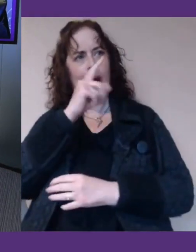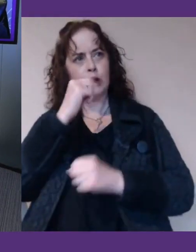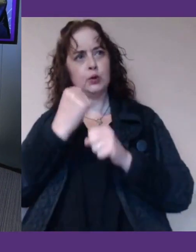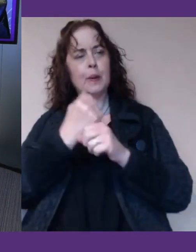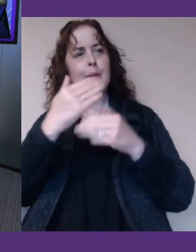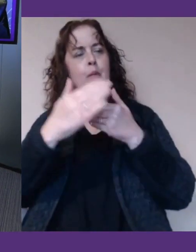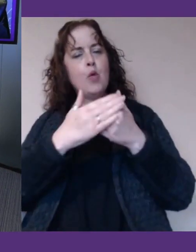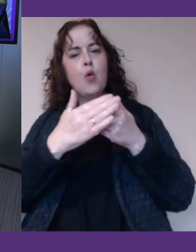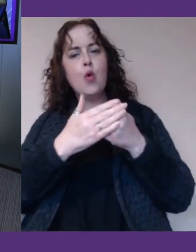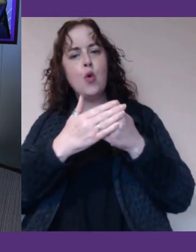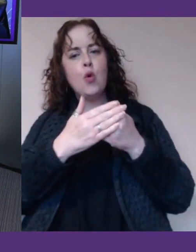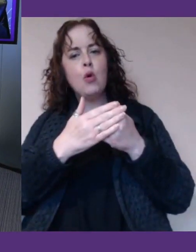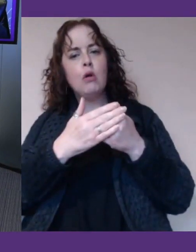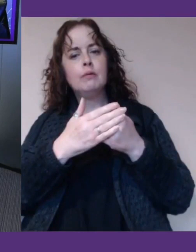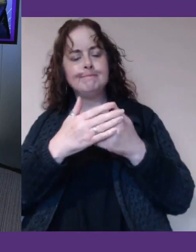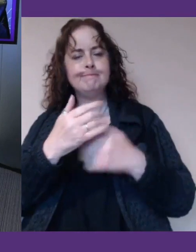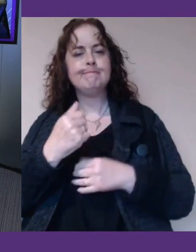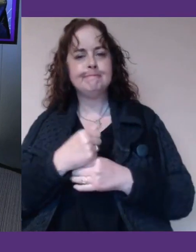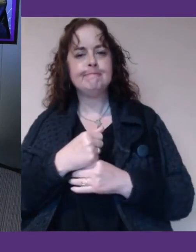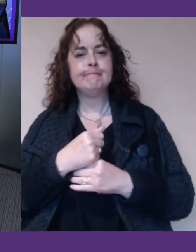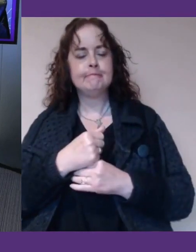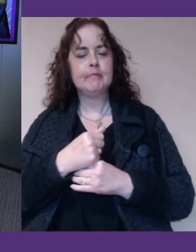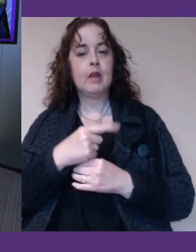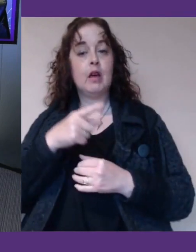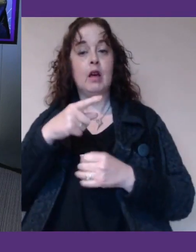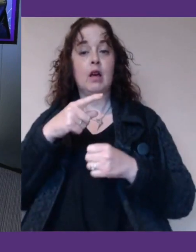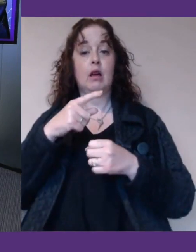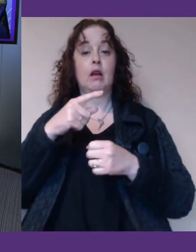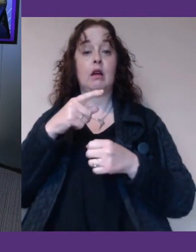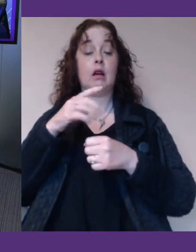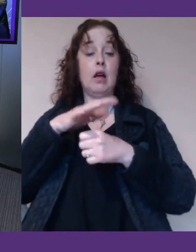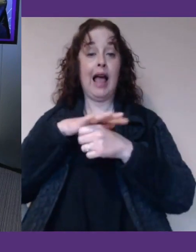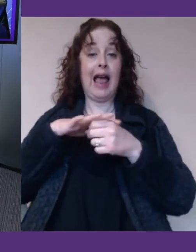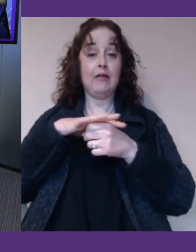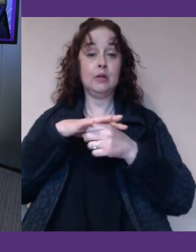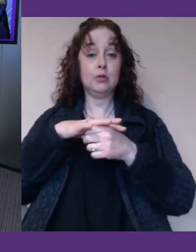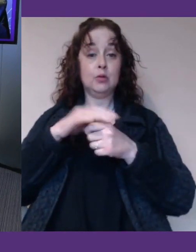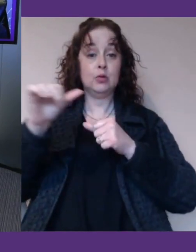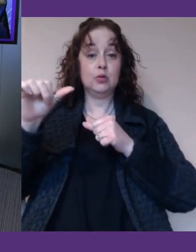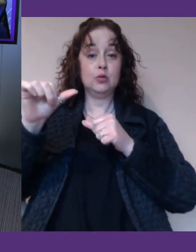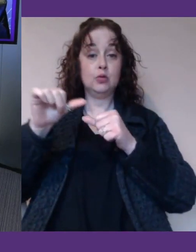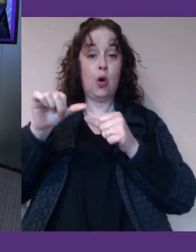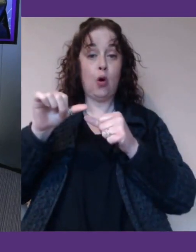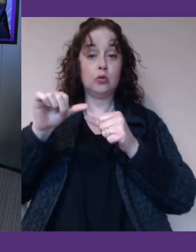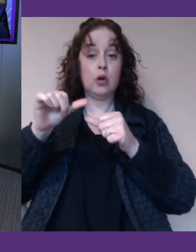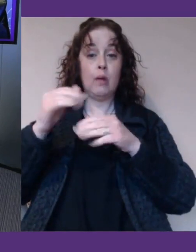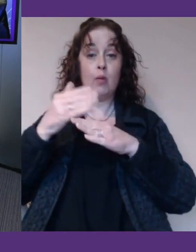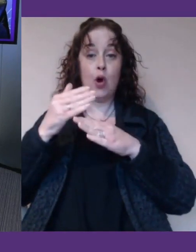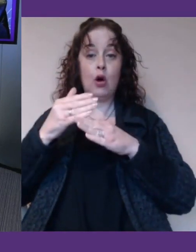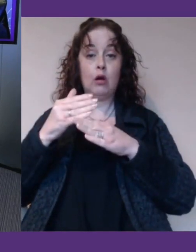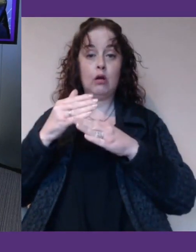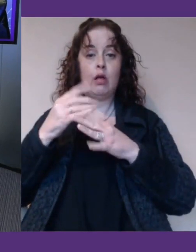think that areas such as short term work placements where people get to try out